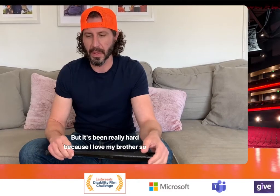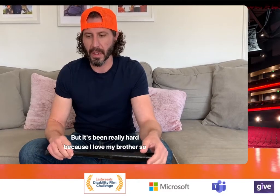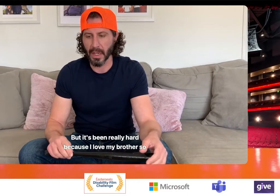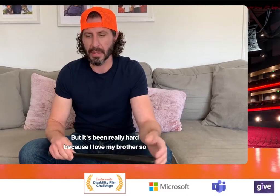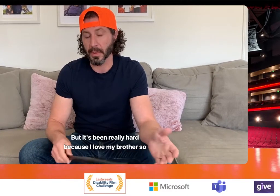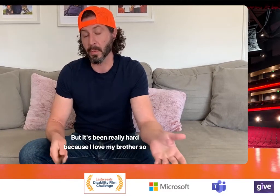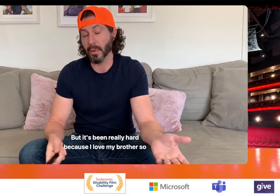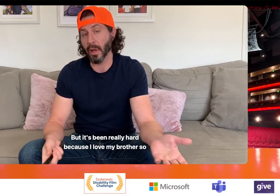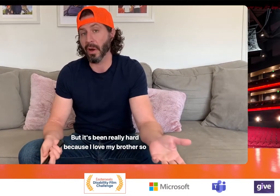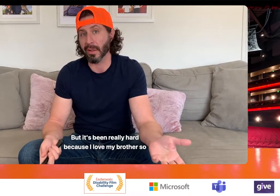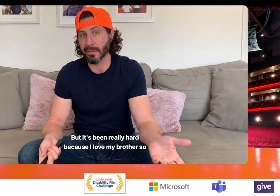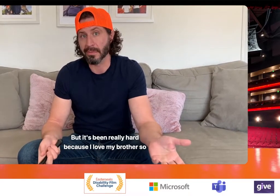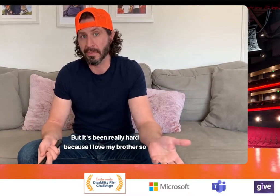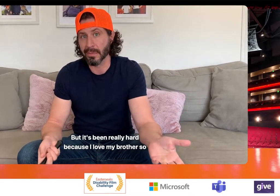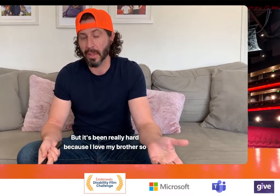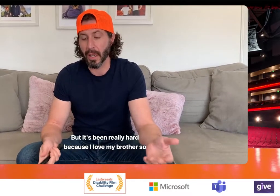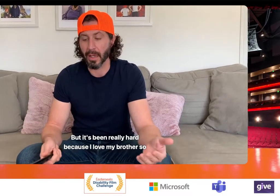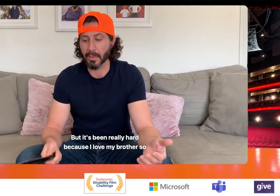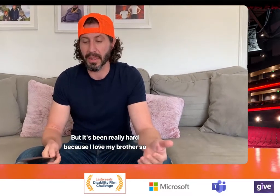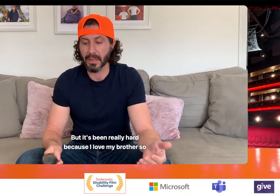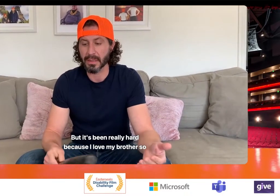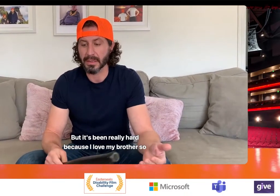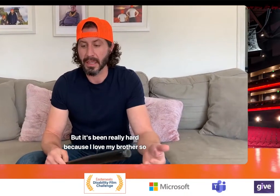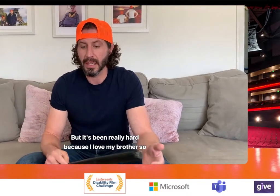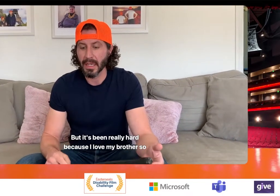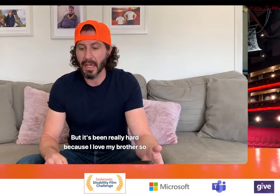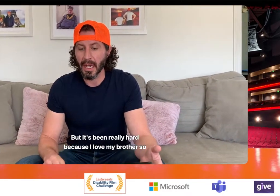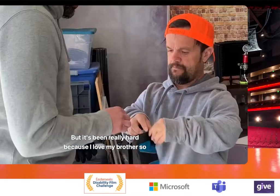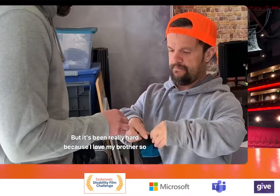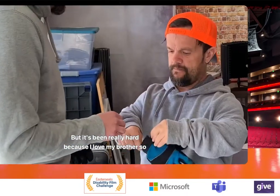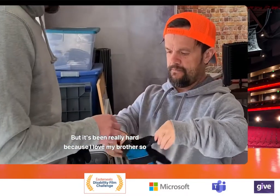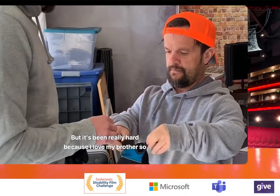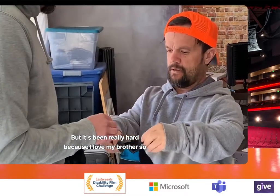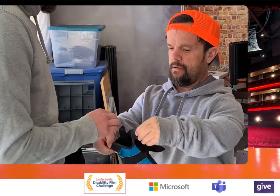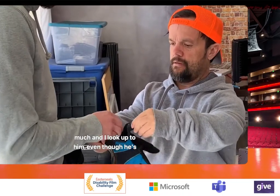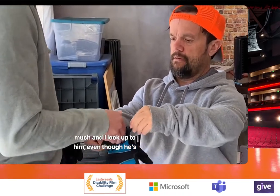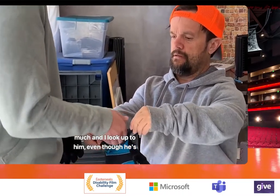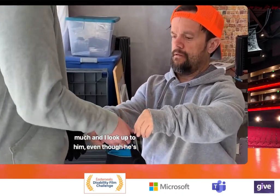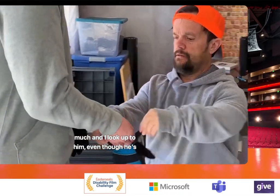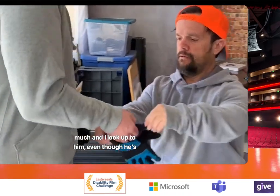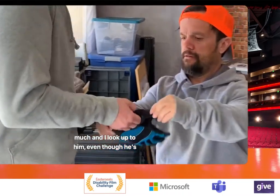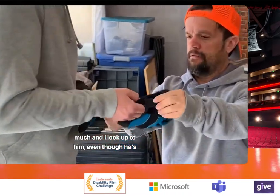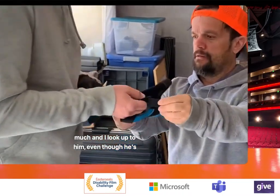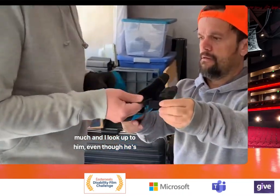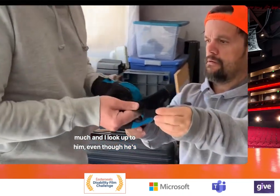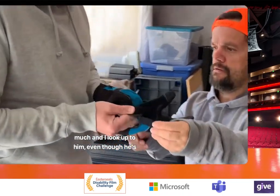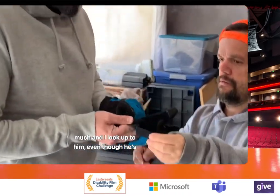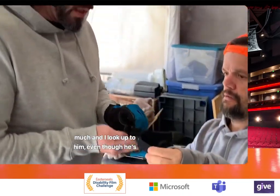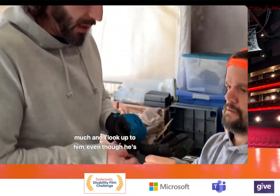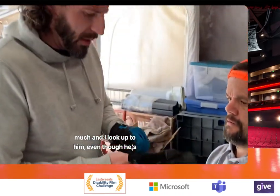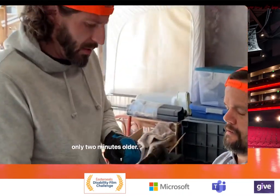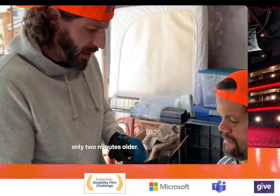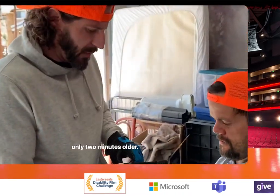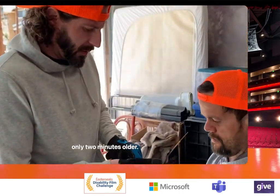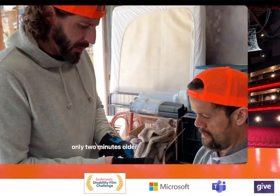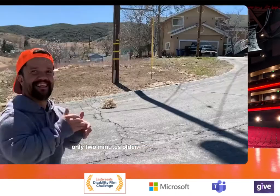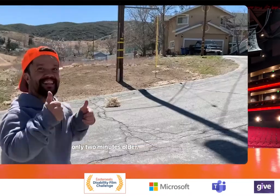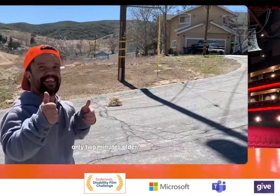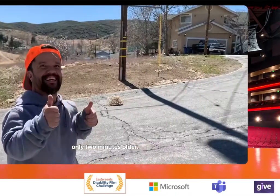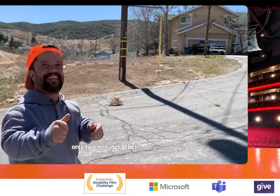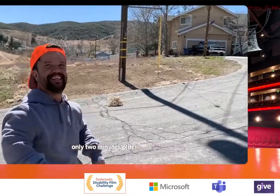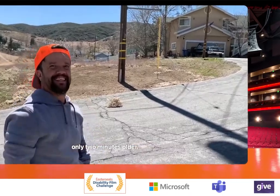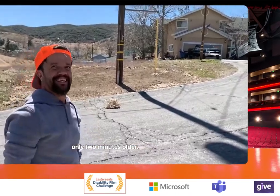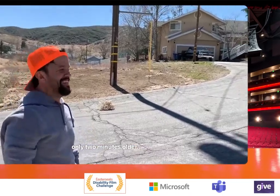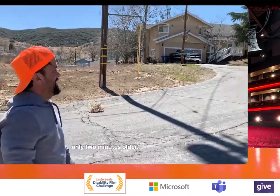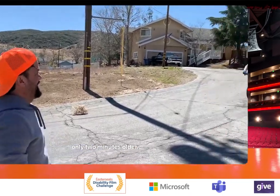it's been really hard because I love my brother so much and I look up to him, even though he's only two